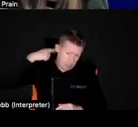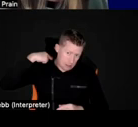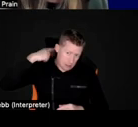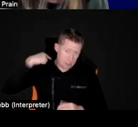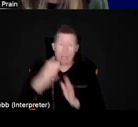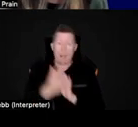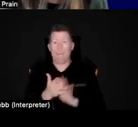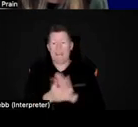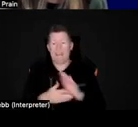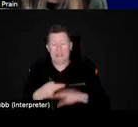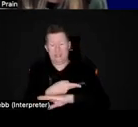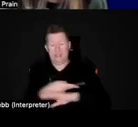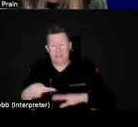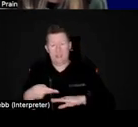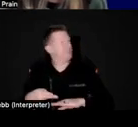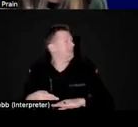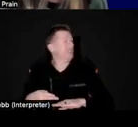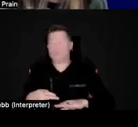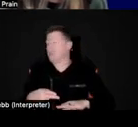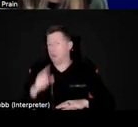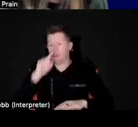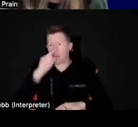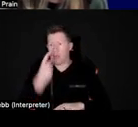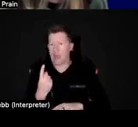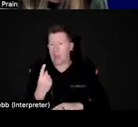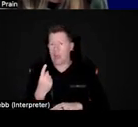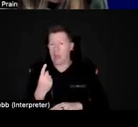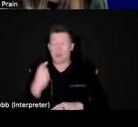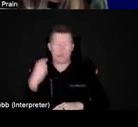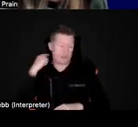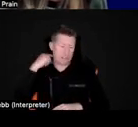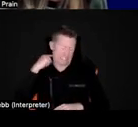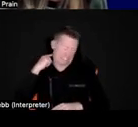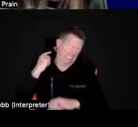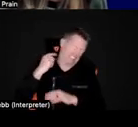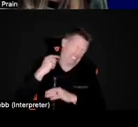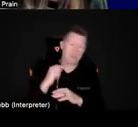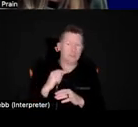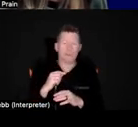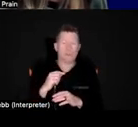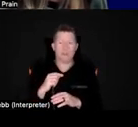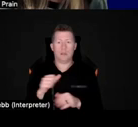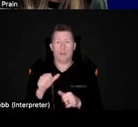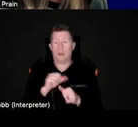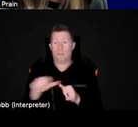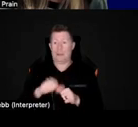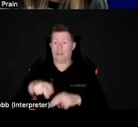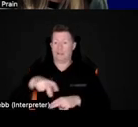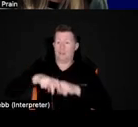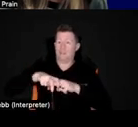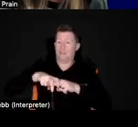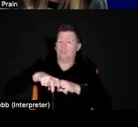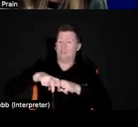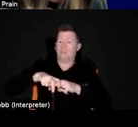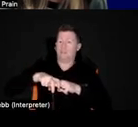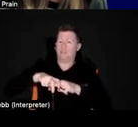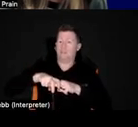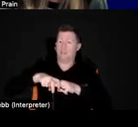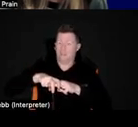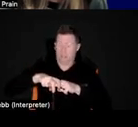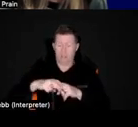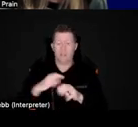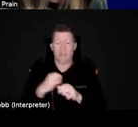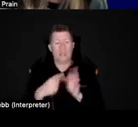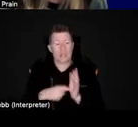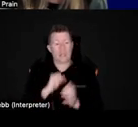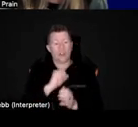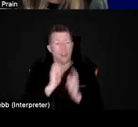struggling to get her to turn her head because of the shunt causes discomfort. So she's actually better sitting up and then we can get her